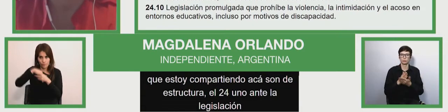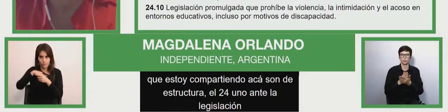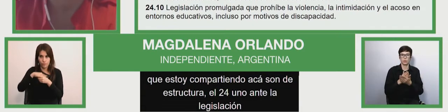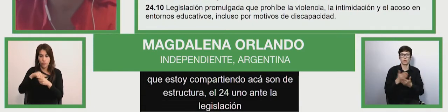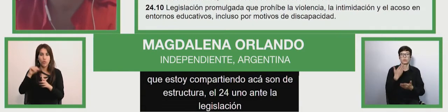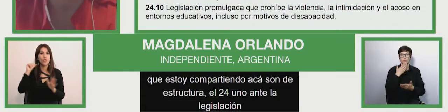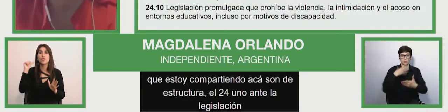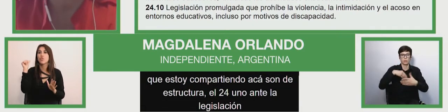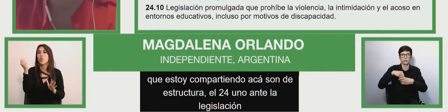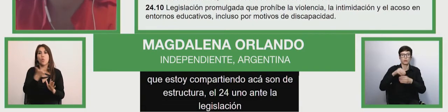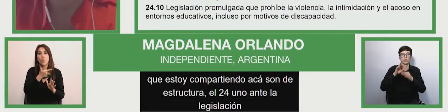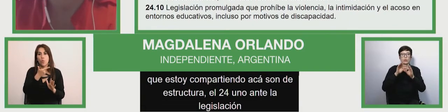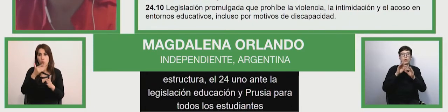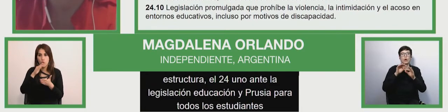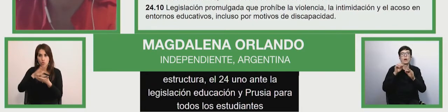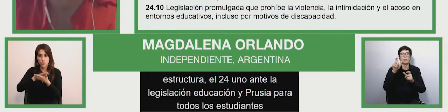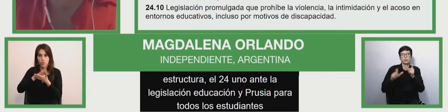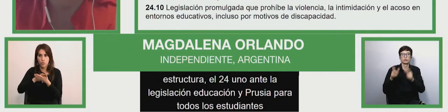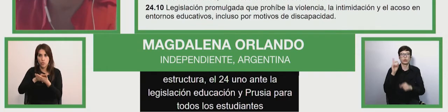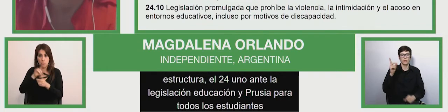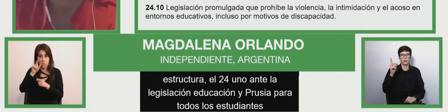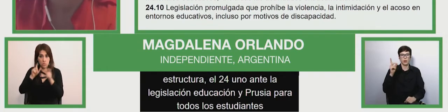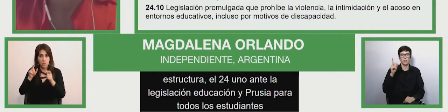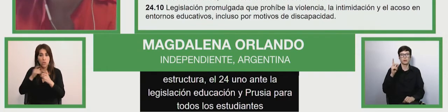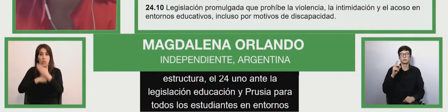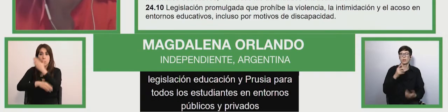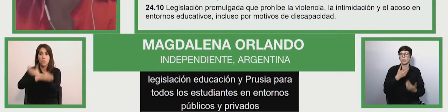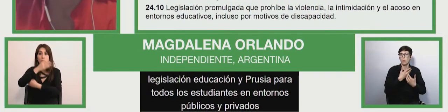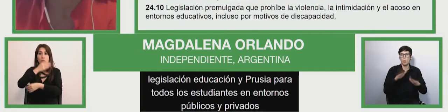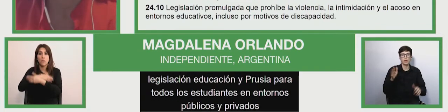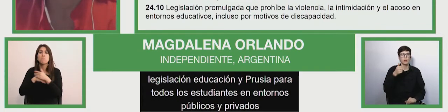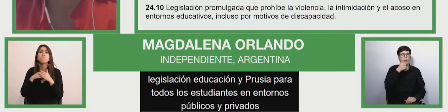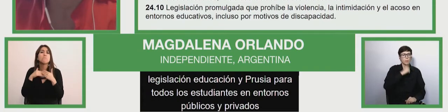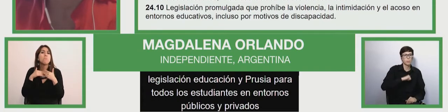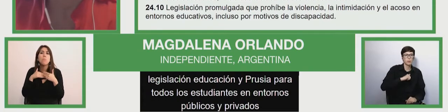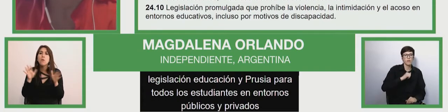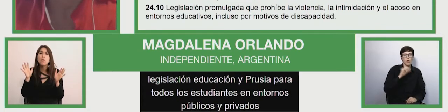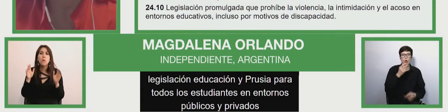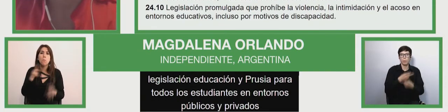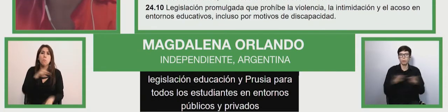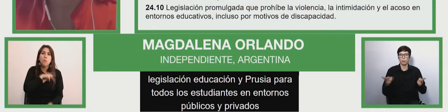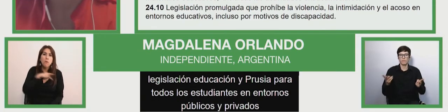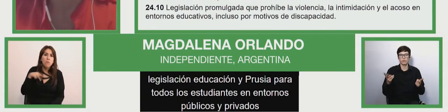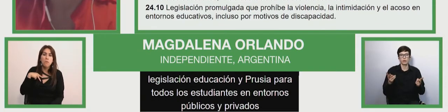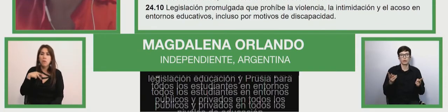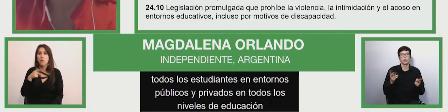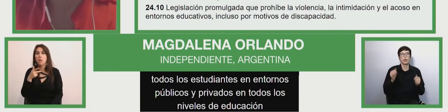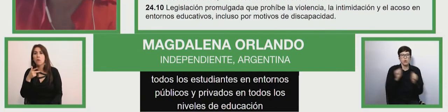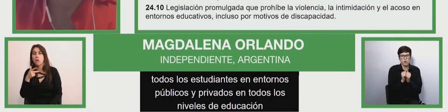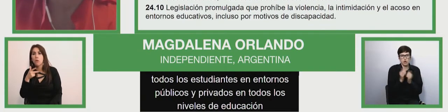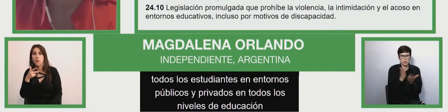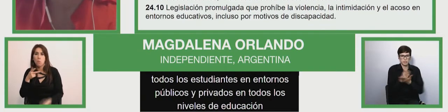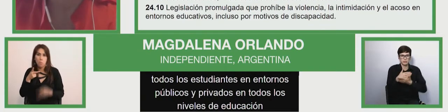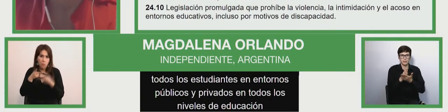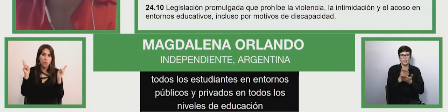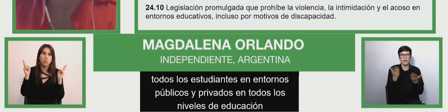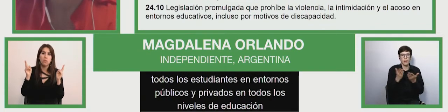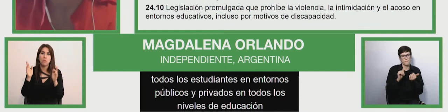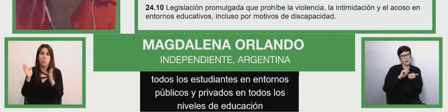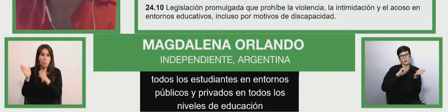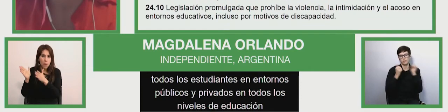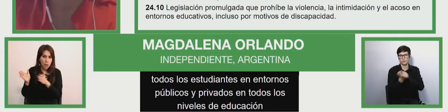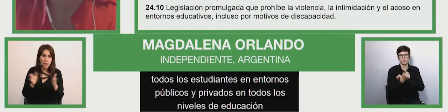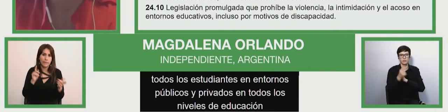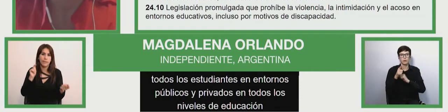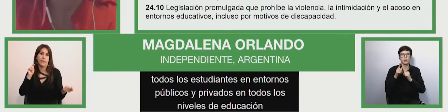disabilities public and private surroundings strategy plan with plans and coverage clear for